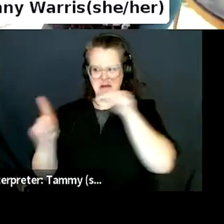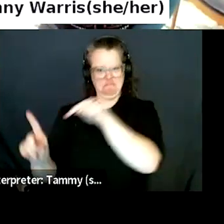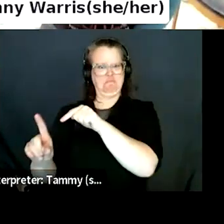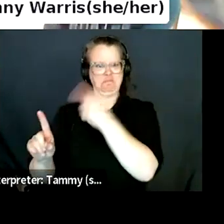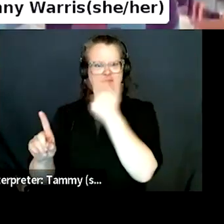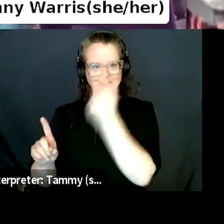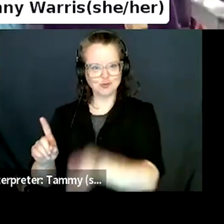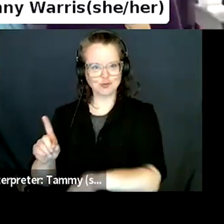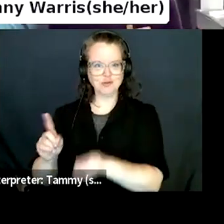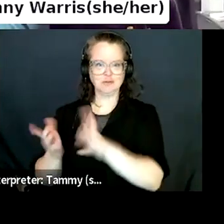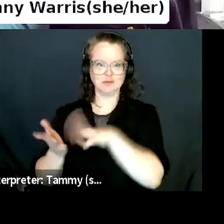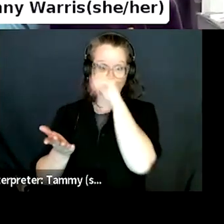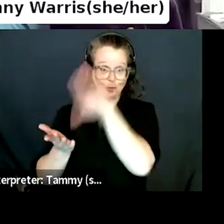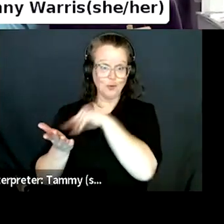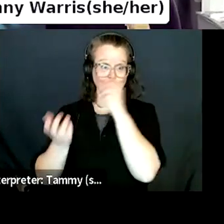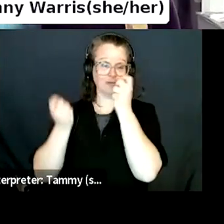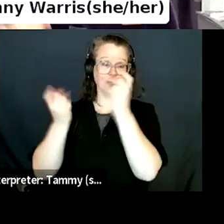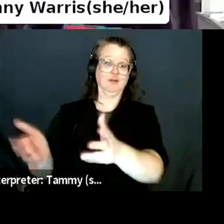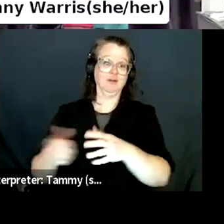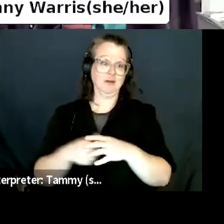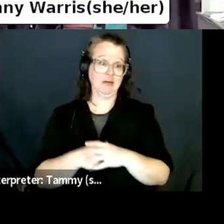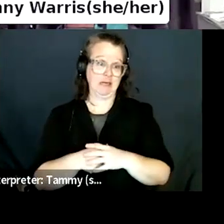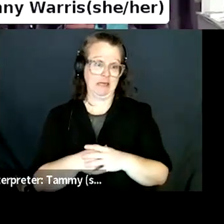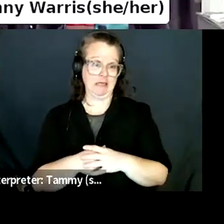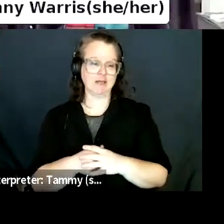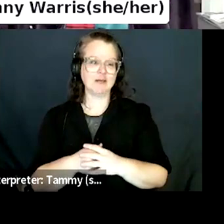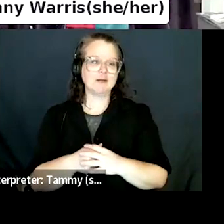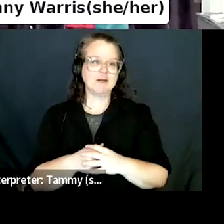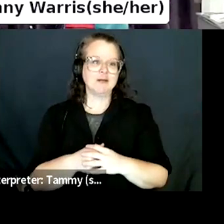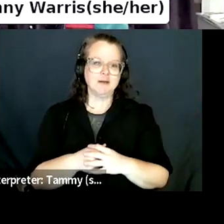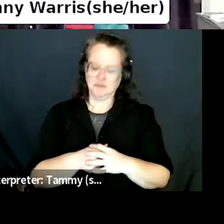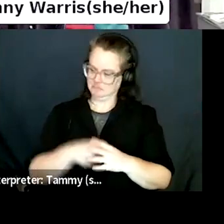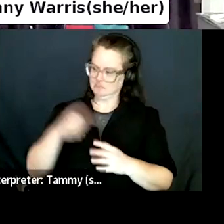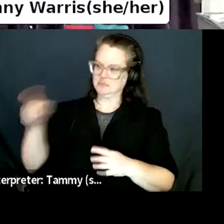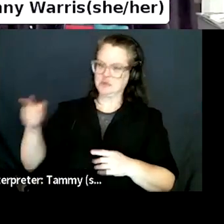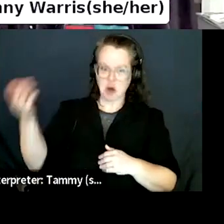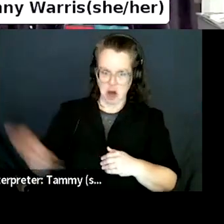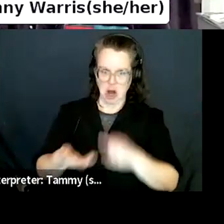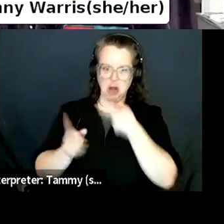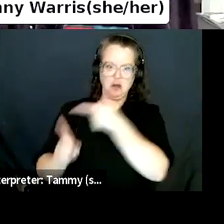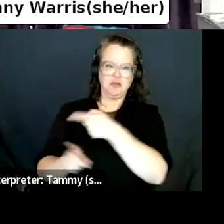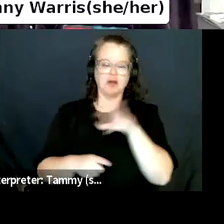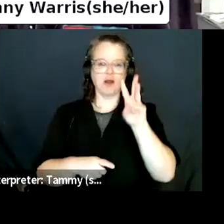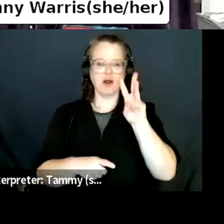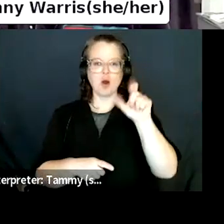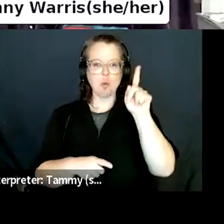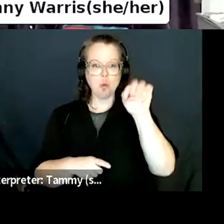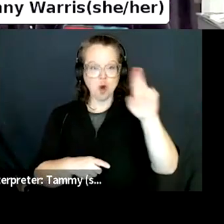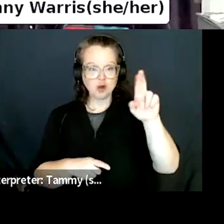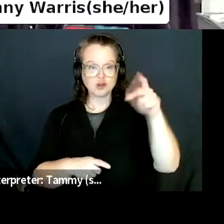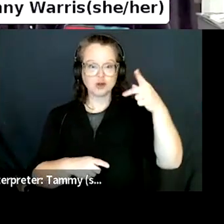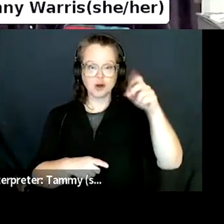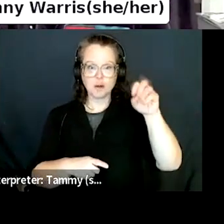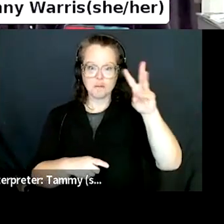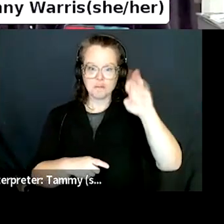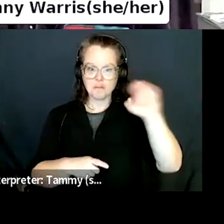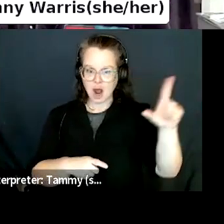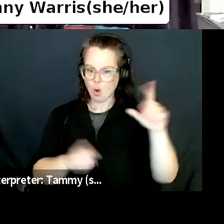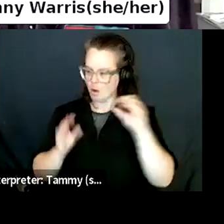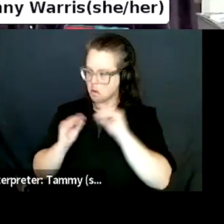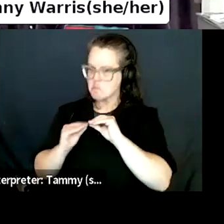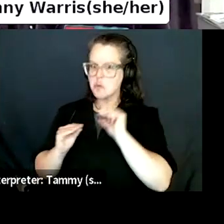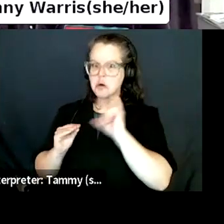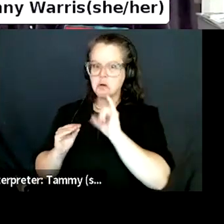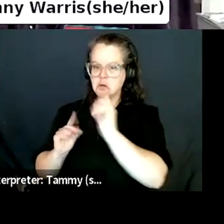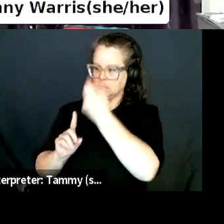and got this, this image of, of a possibility. And I also saw people moving from book selling into other parts of the book